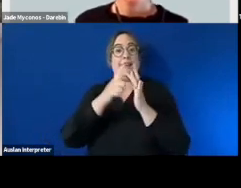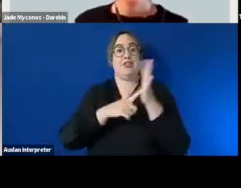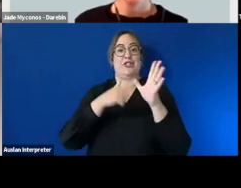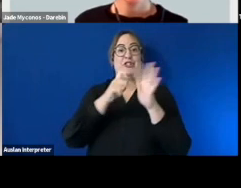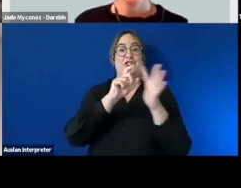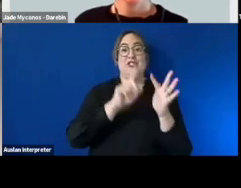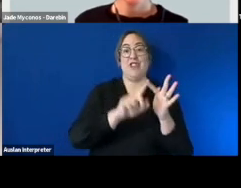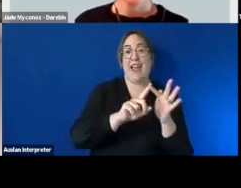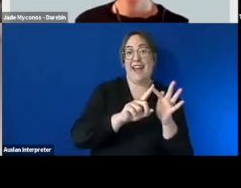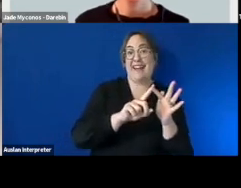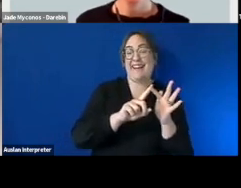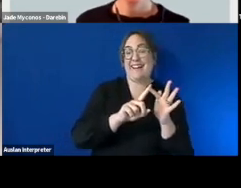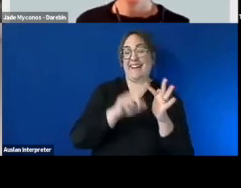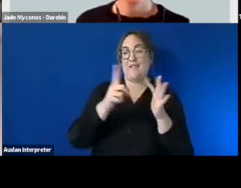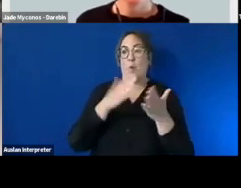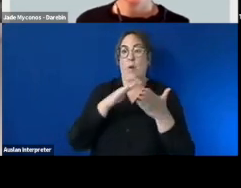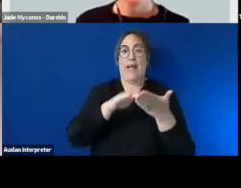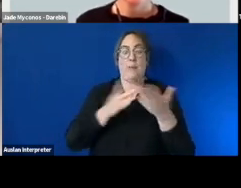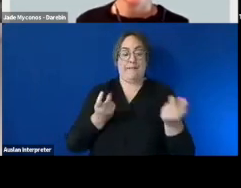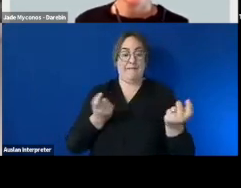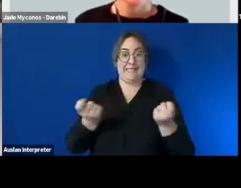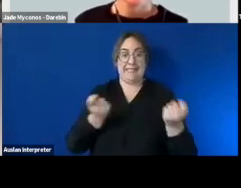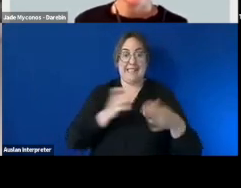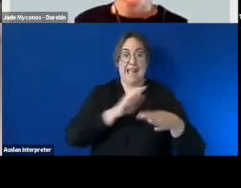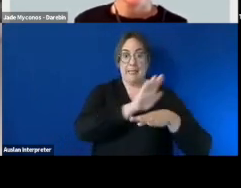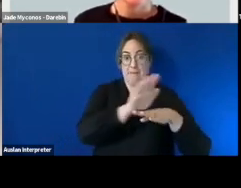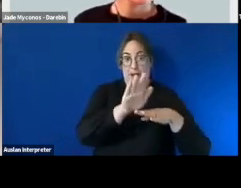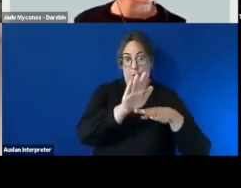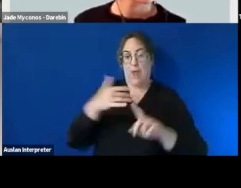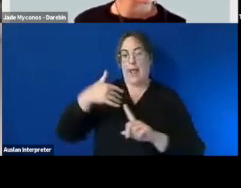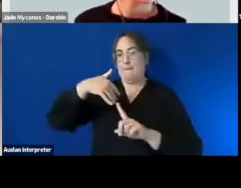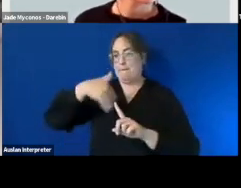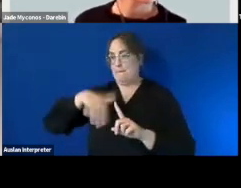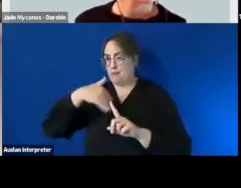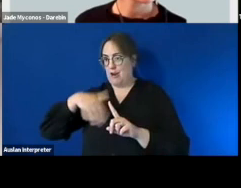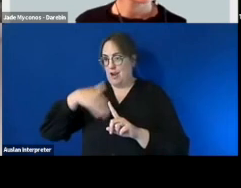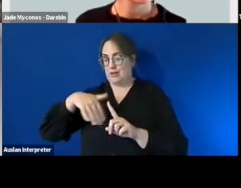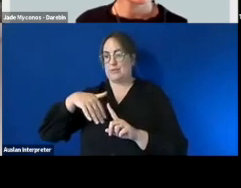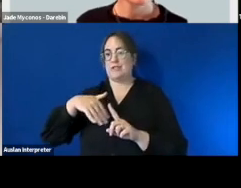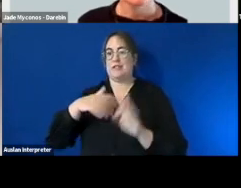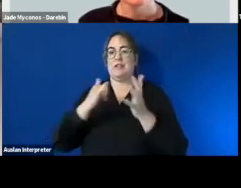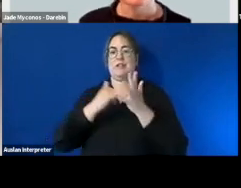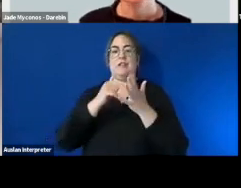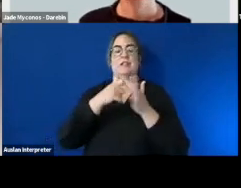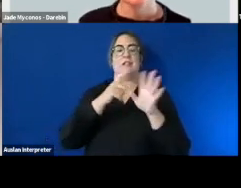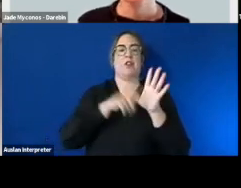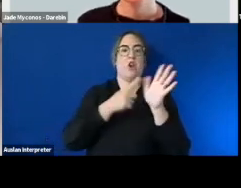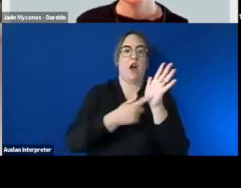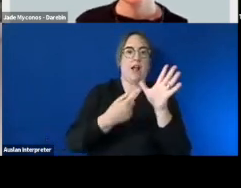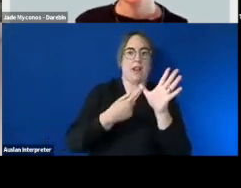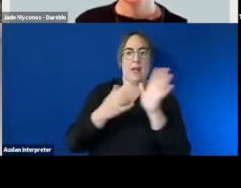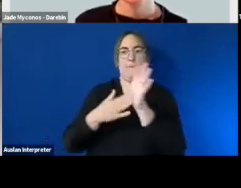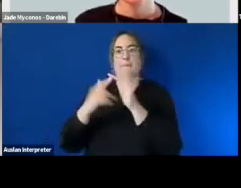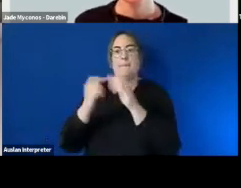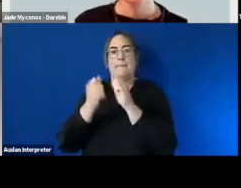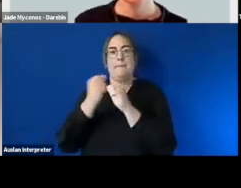for doing a great job of facilitating the panel discussion and in the background um team members skylar megan and glenn